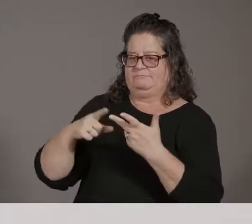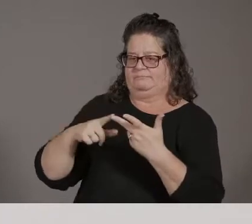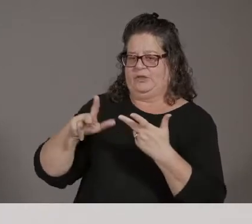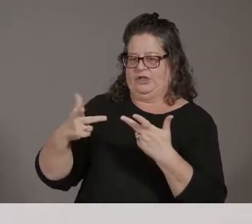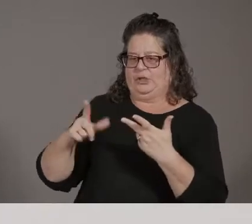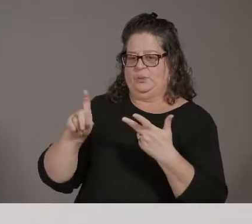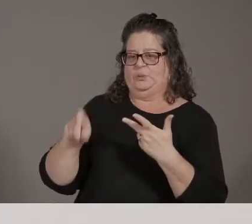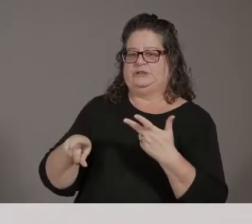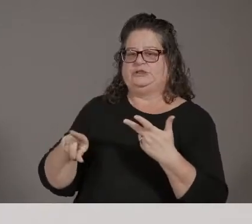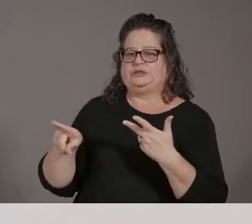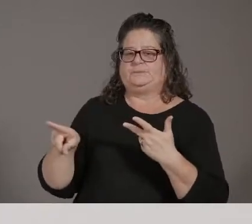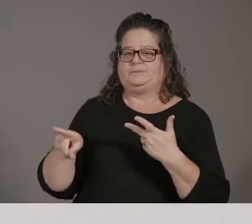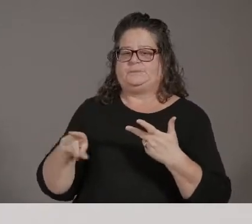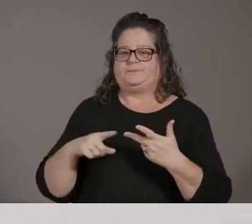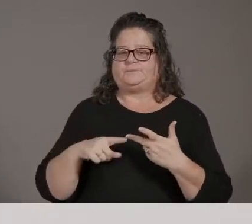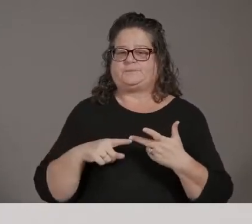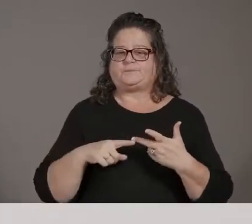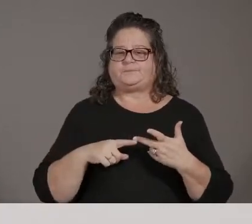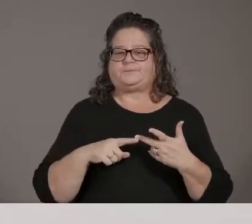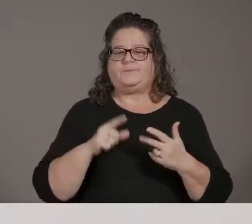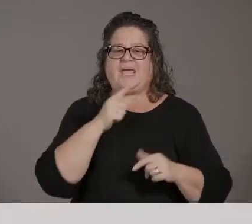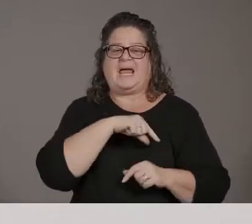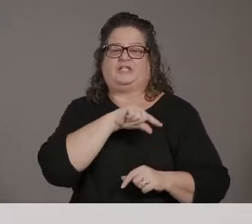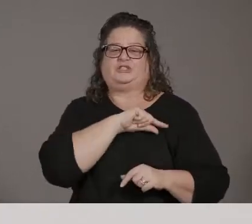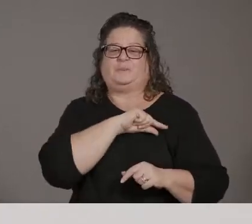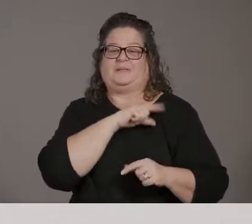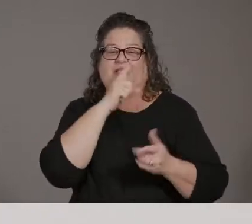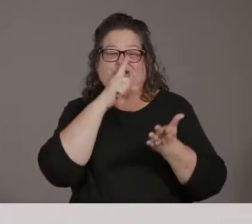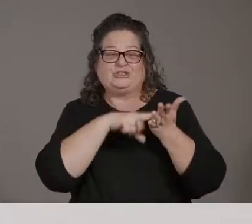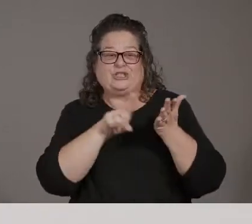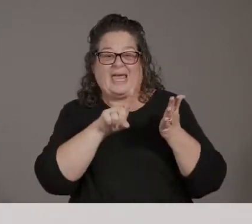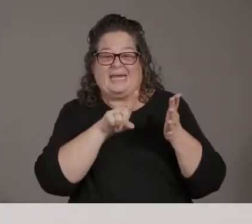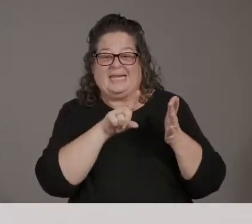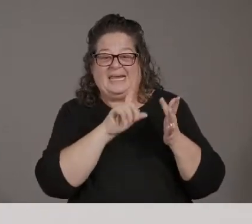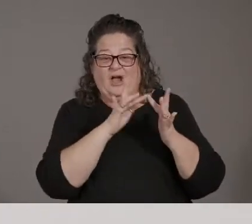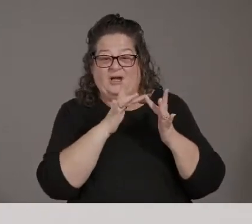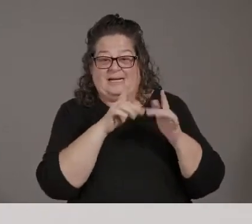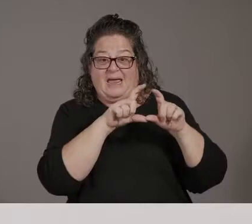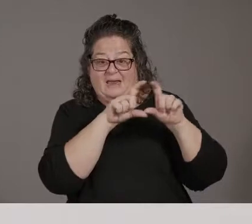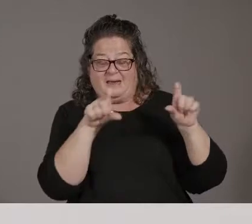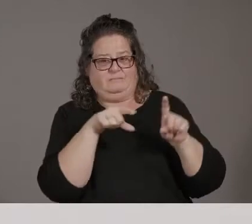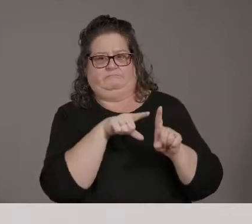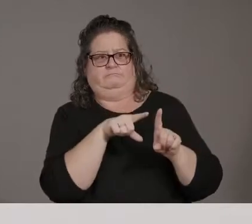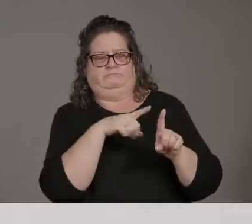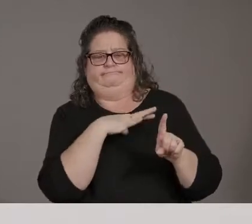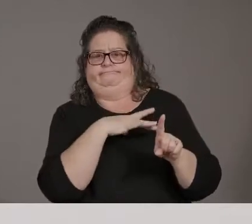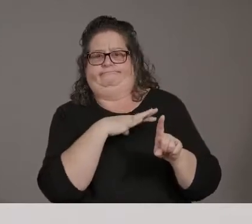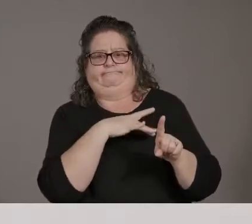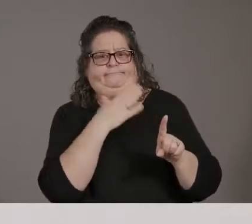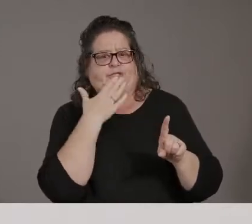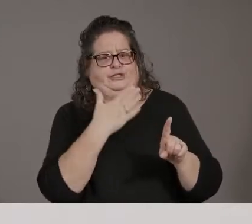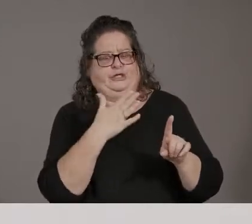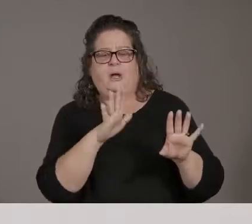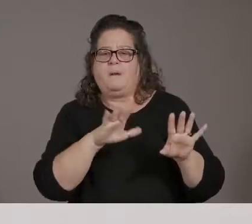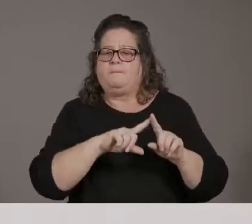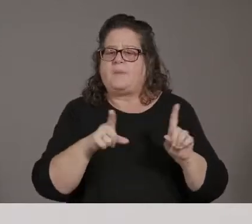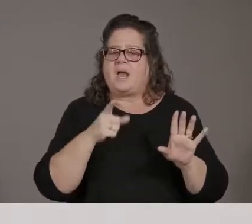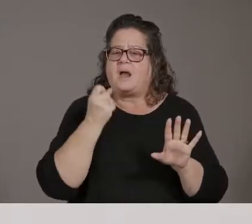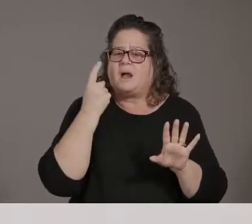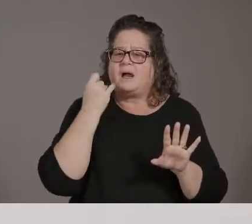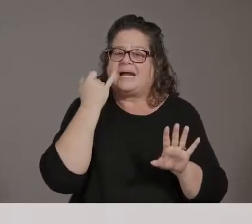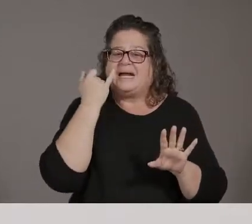on the website, which is really helpful. But when you do the dropdown list, it lists, you know, all these different